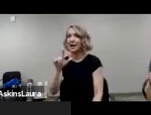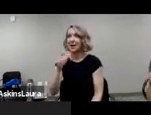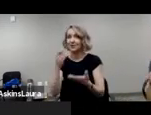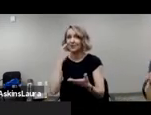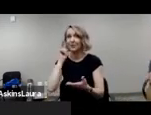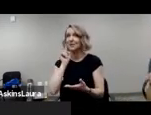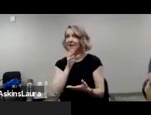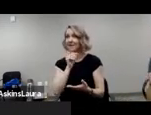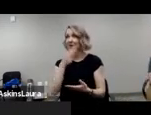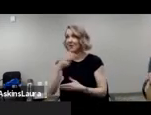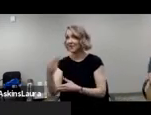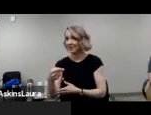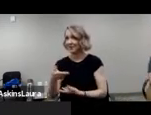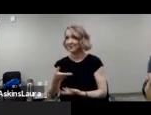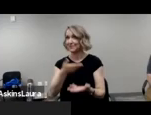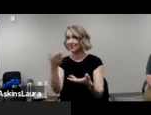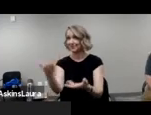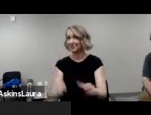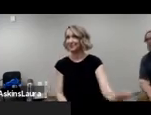Deaf and Hard of Hearing.